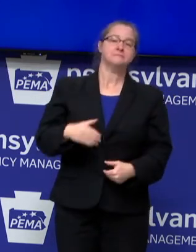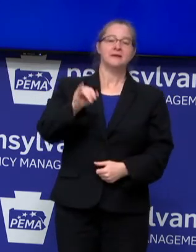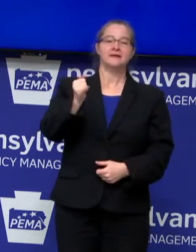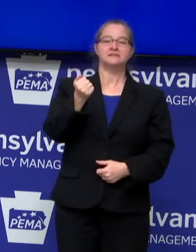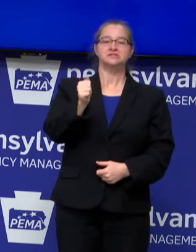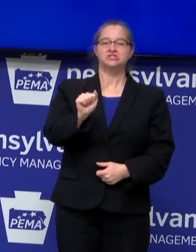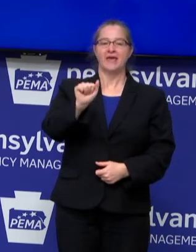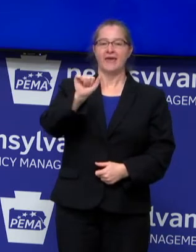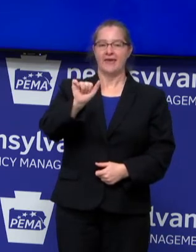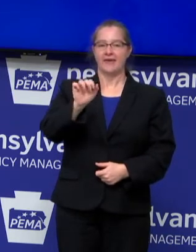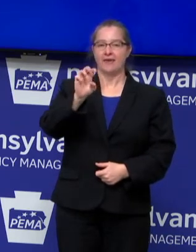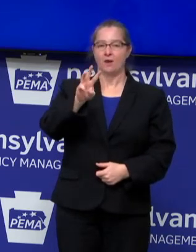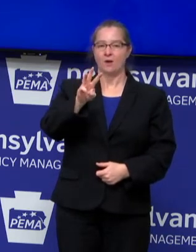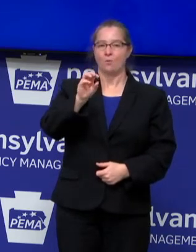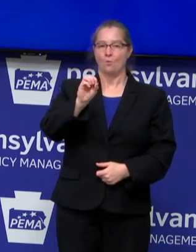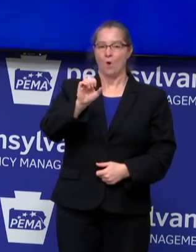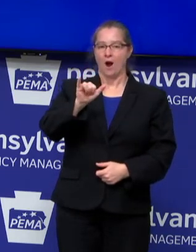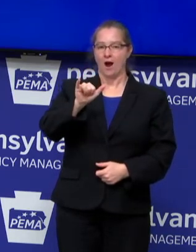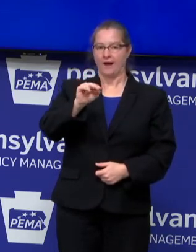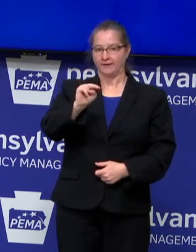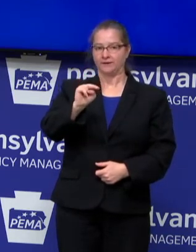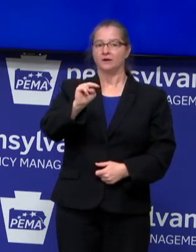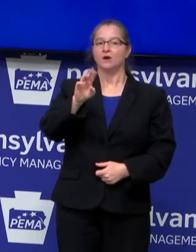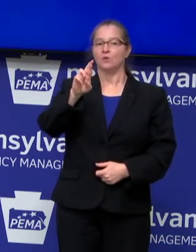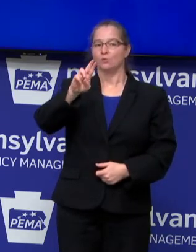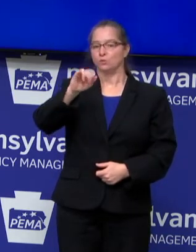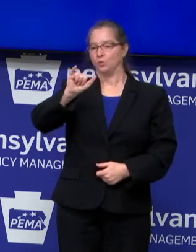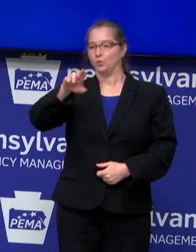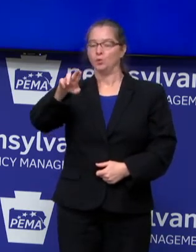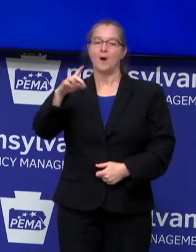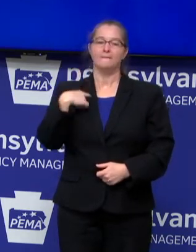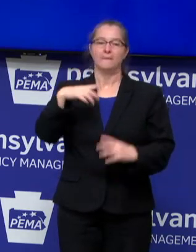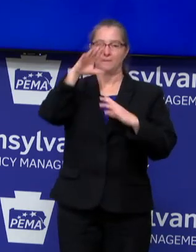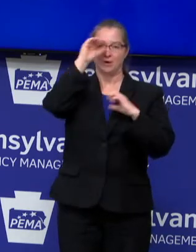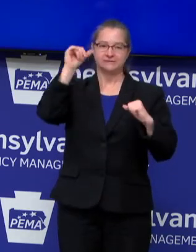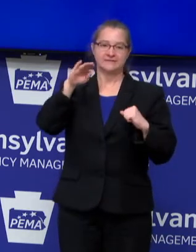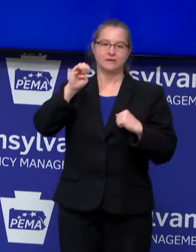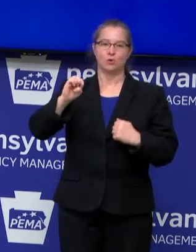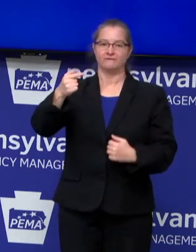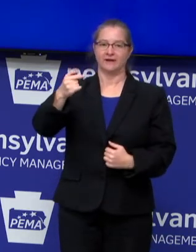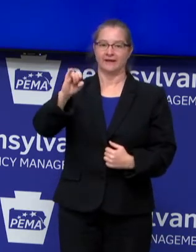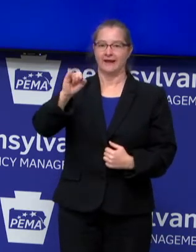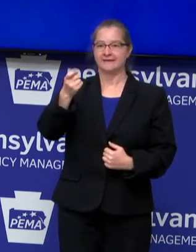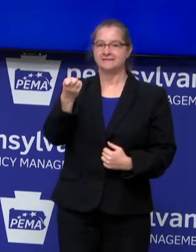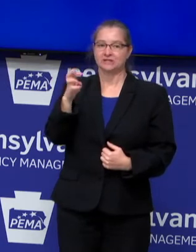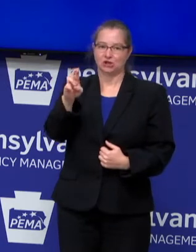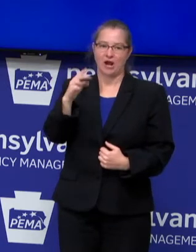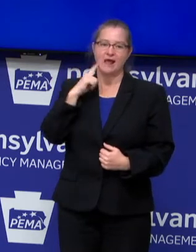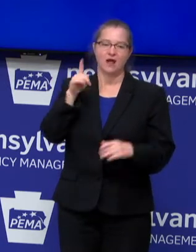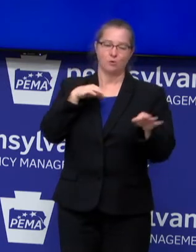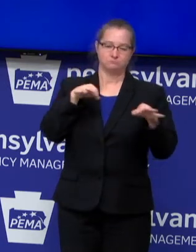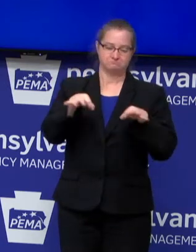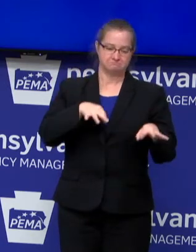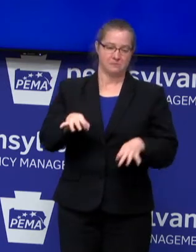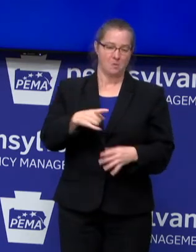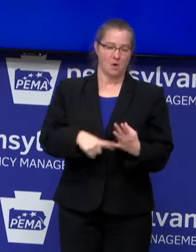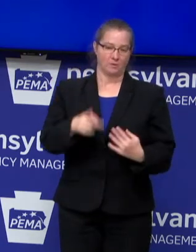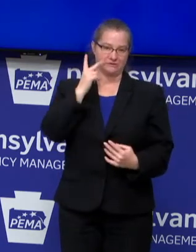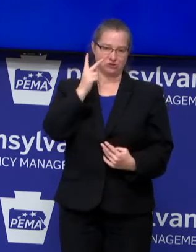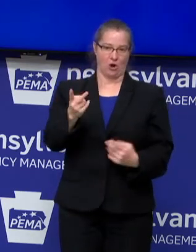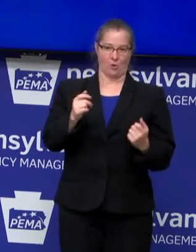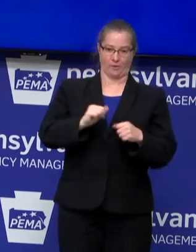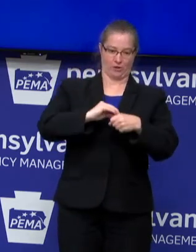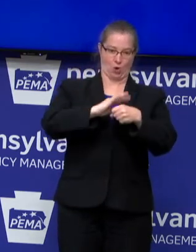Rue. I'm the President and CEO at Geisinger. I thought I'd share some of what we're seeing with the recent rise in COVID activity